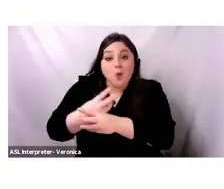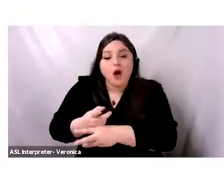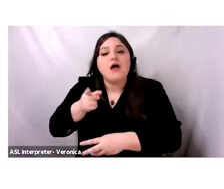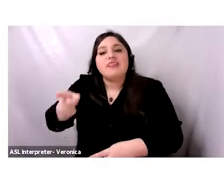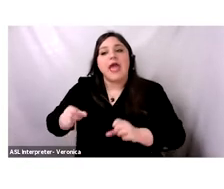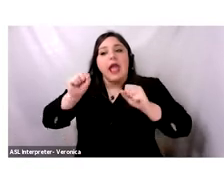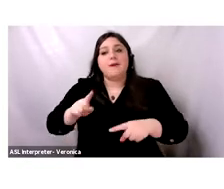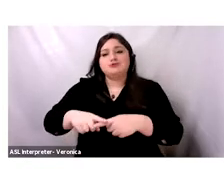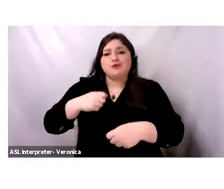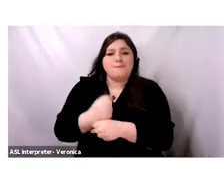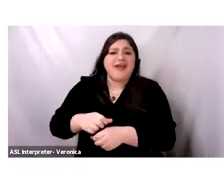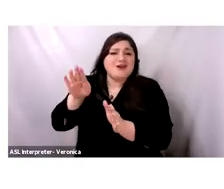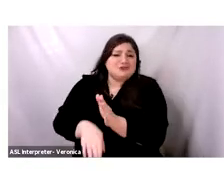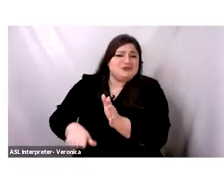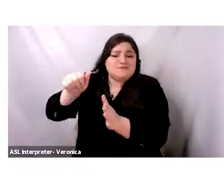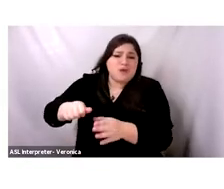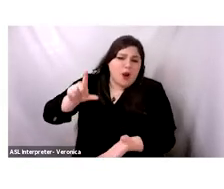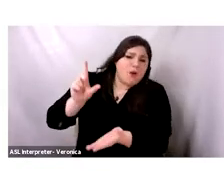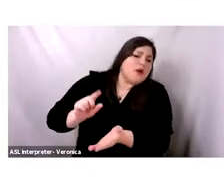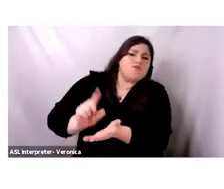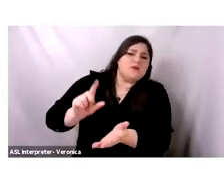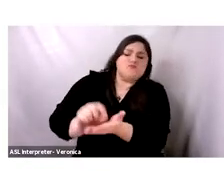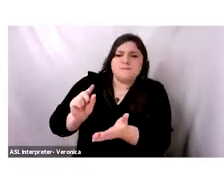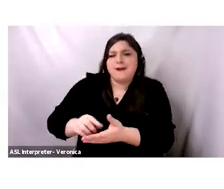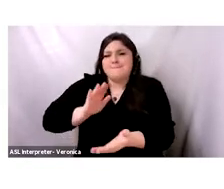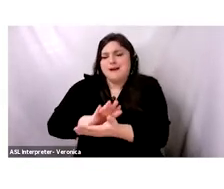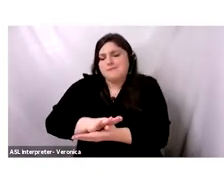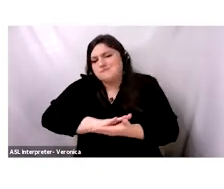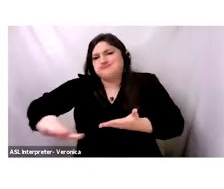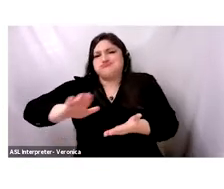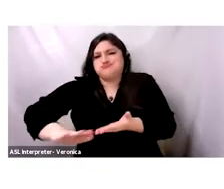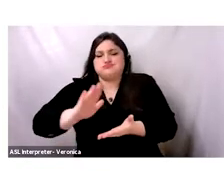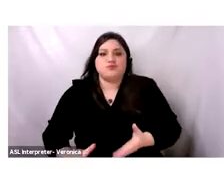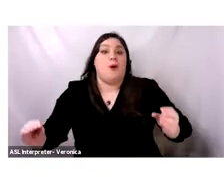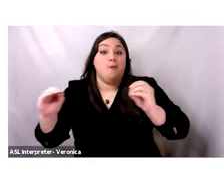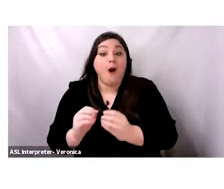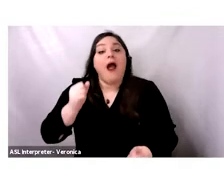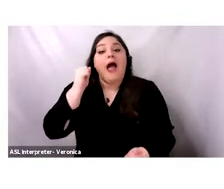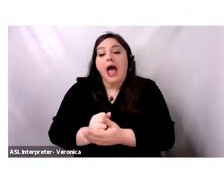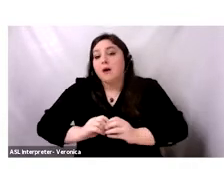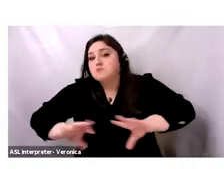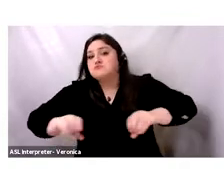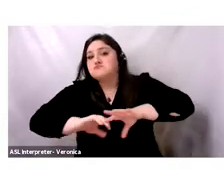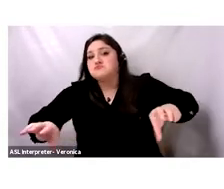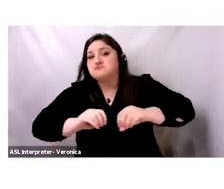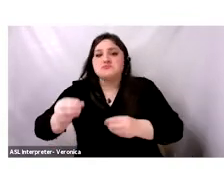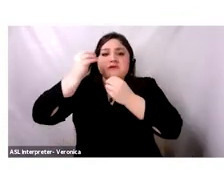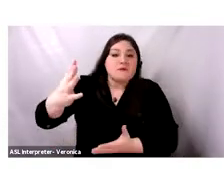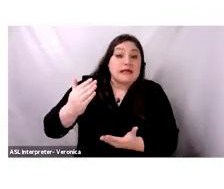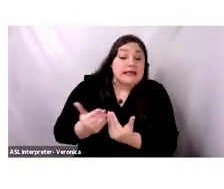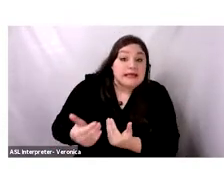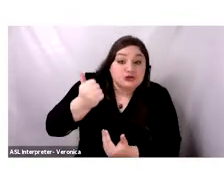cheaper, and this contributed to making, actually, the Arab world more educated. And literacy rates in the Arab world